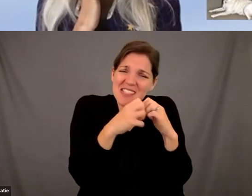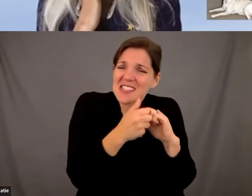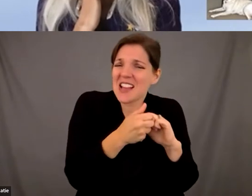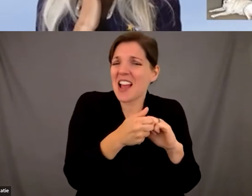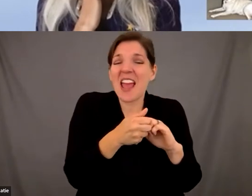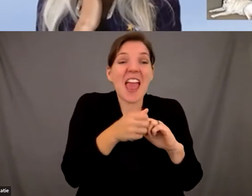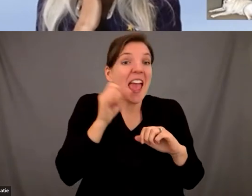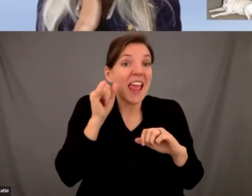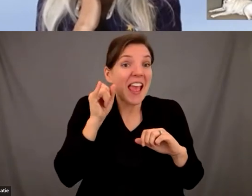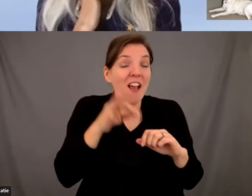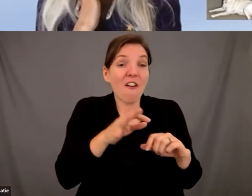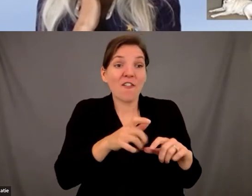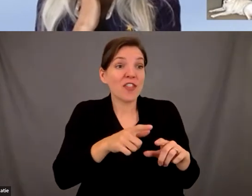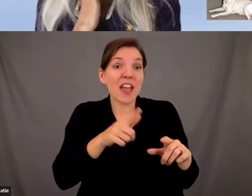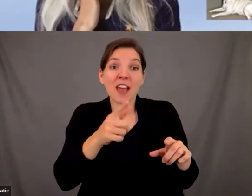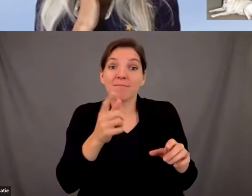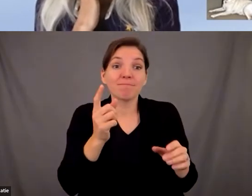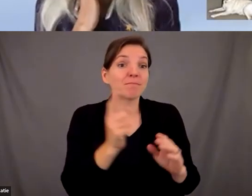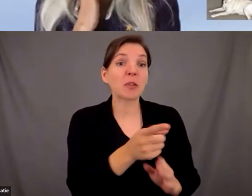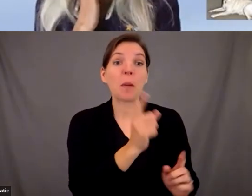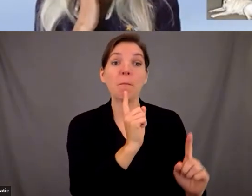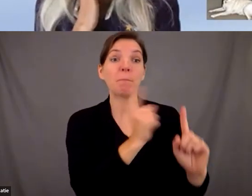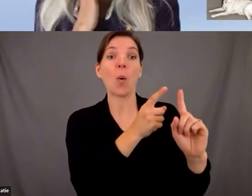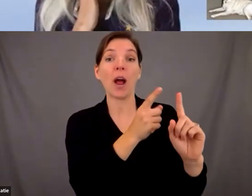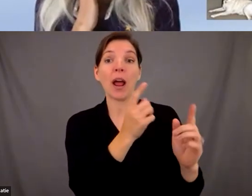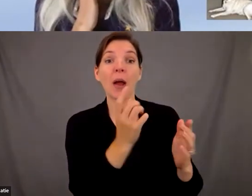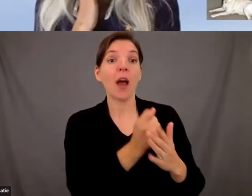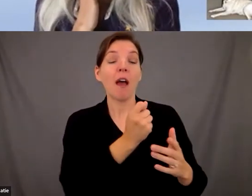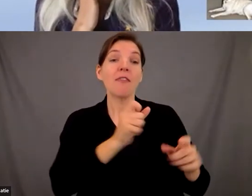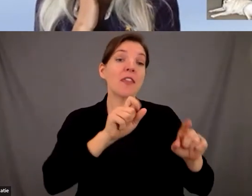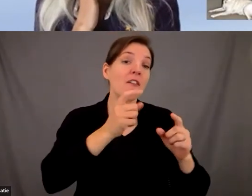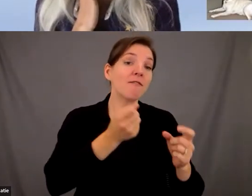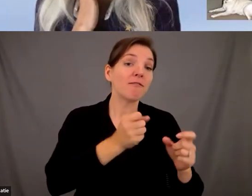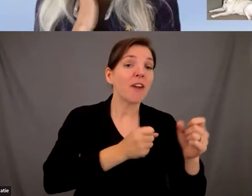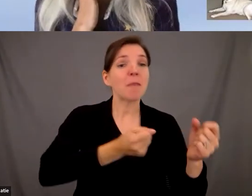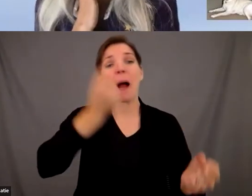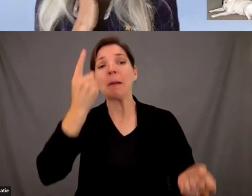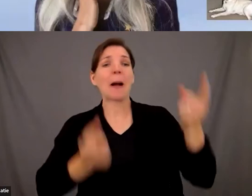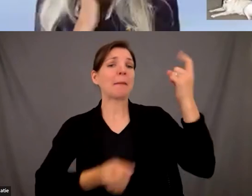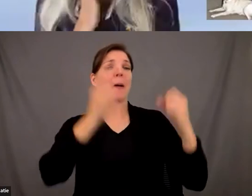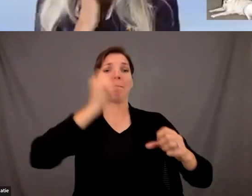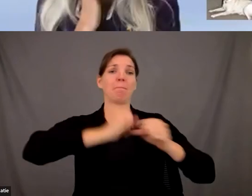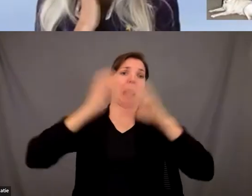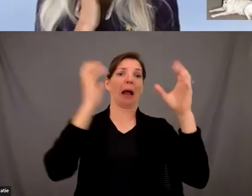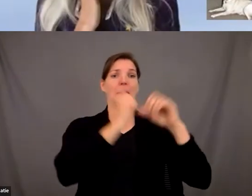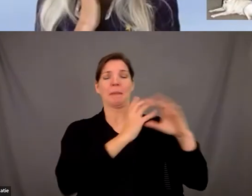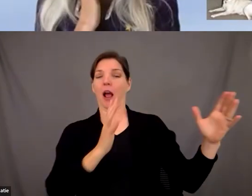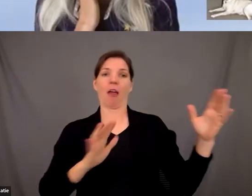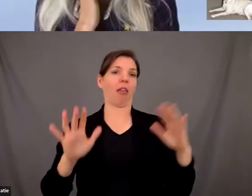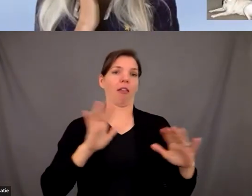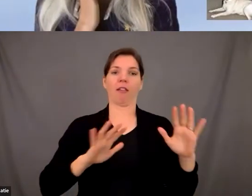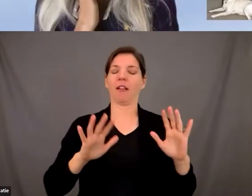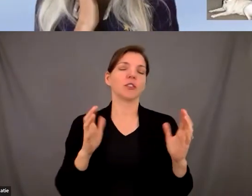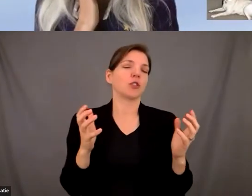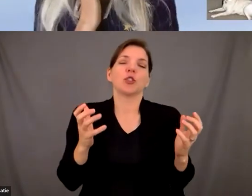score a run um they also do like the the fireworks and stuff at the top as well so that that could just be in